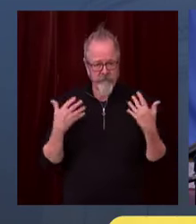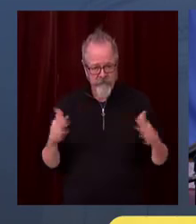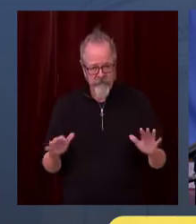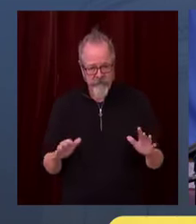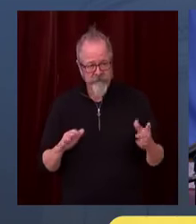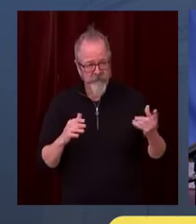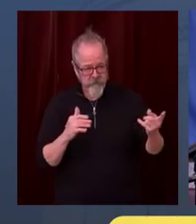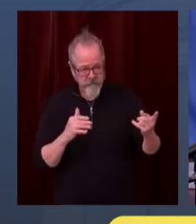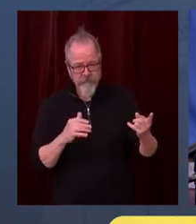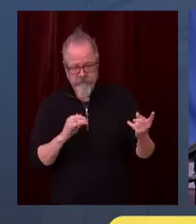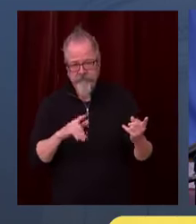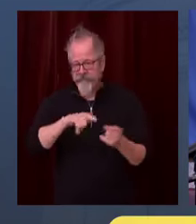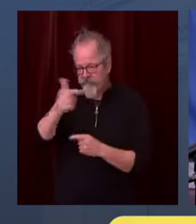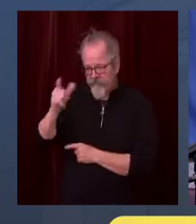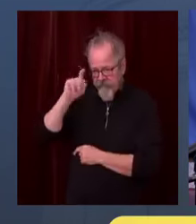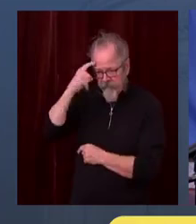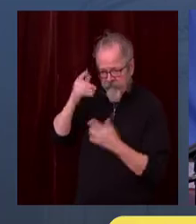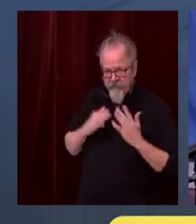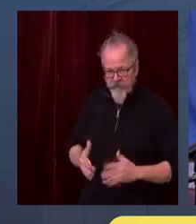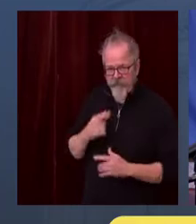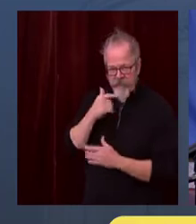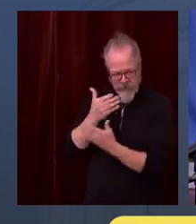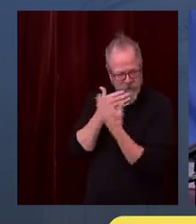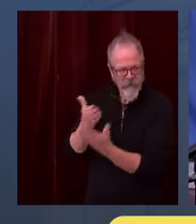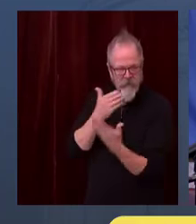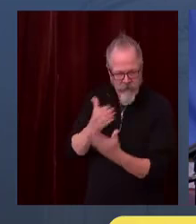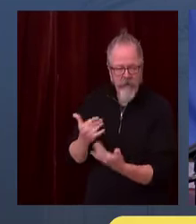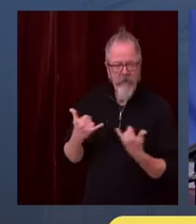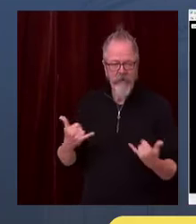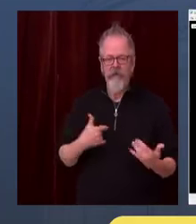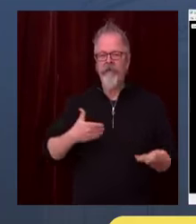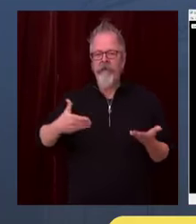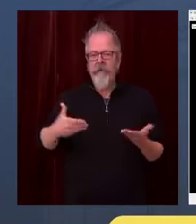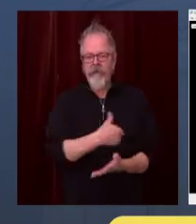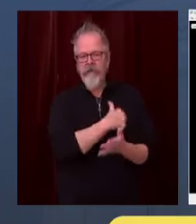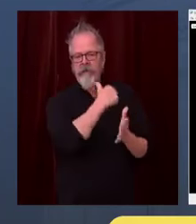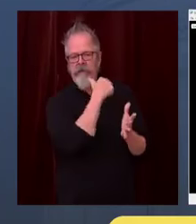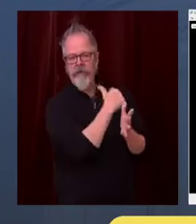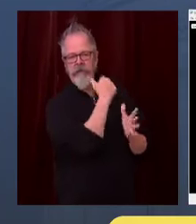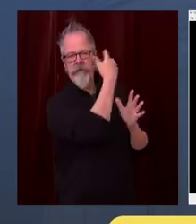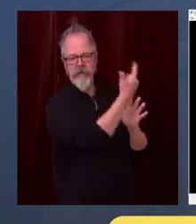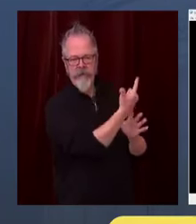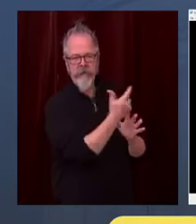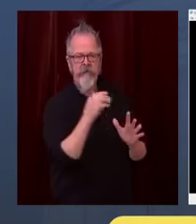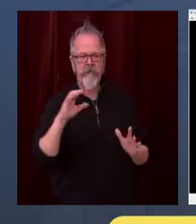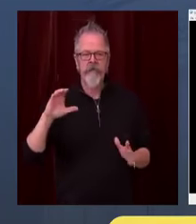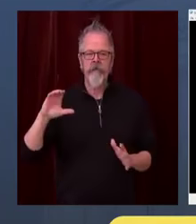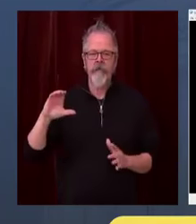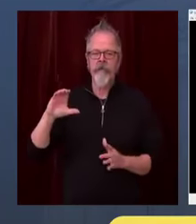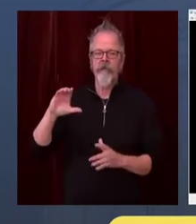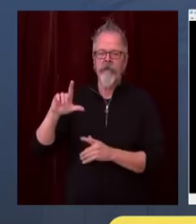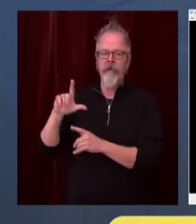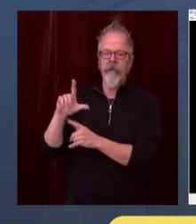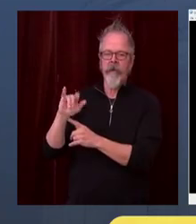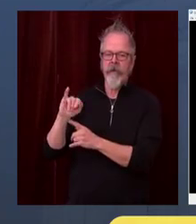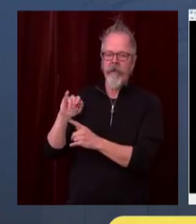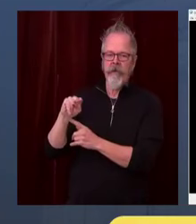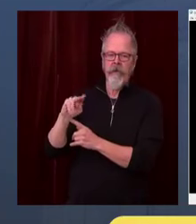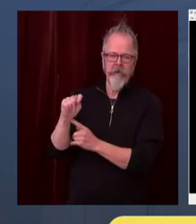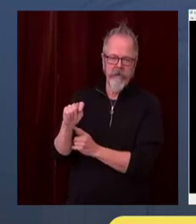Thank you, Governor. Thanks for having me. I'm just here to speak on behalf of a lot of the nurses and healthcare workers throughout the state.